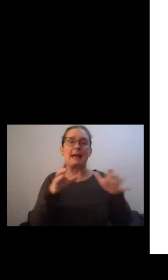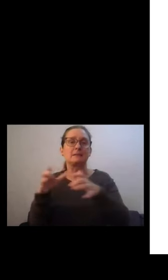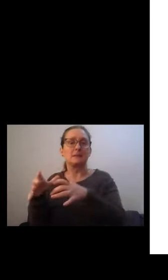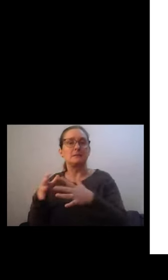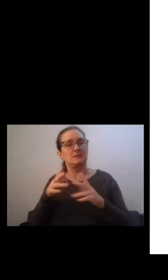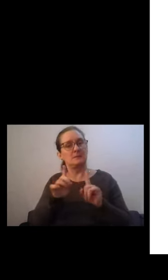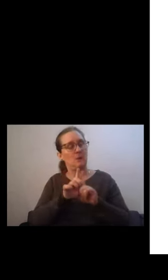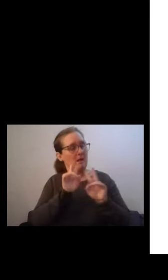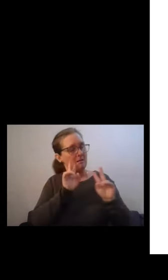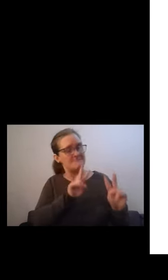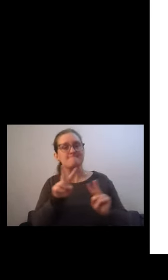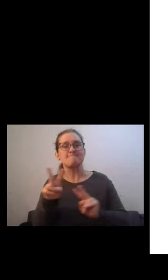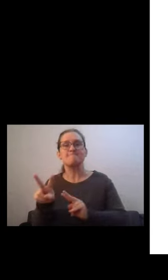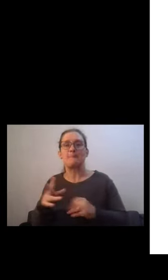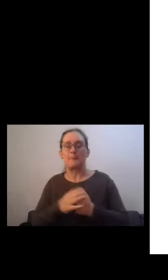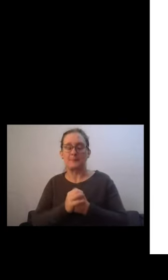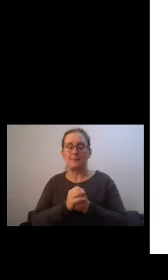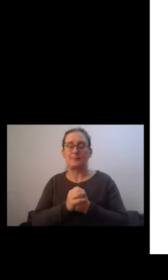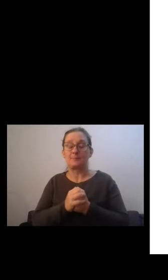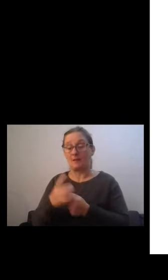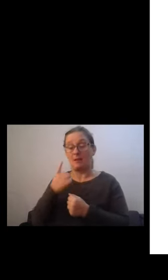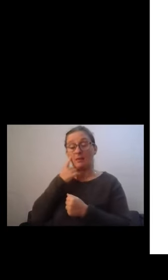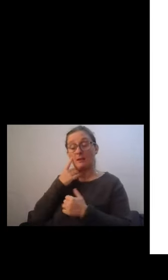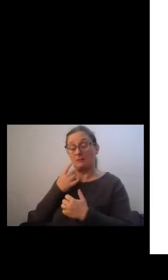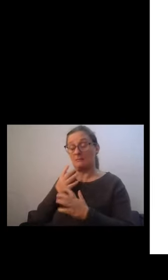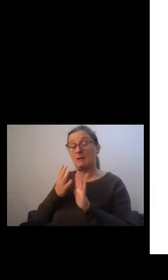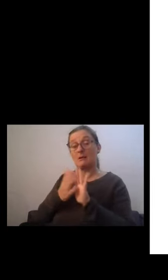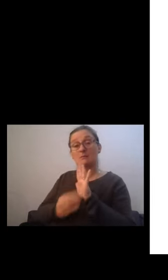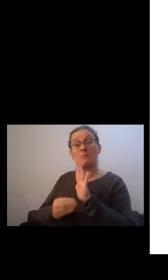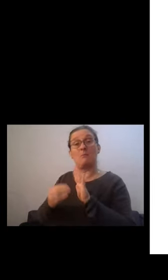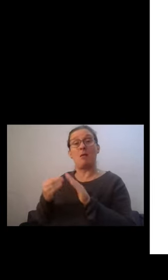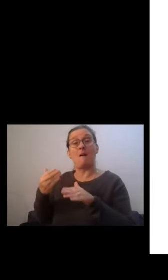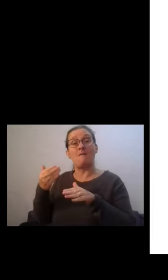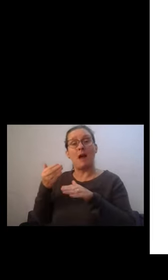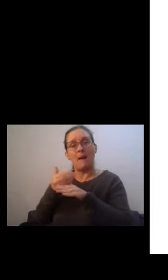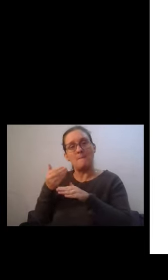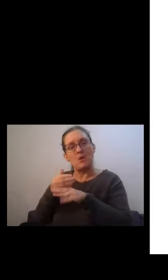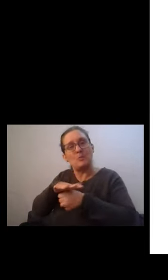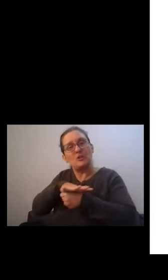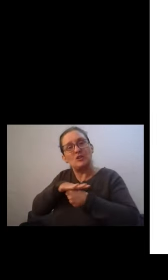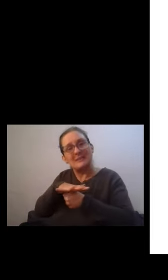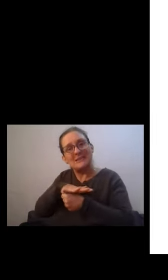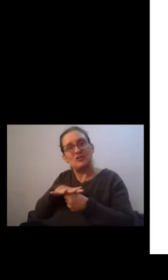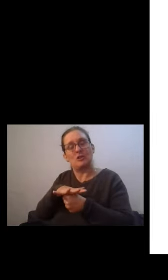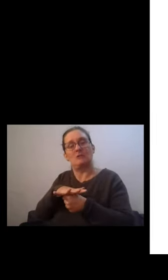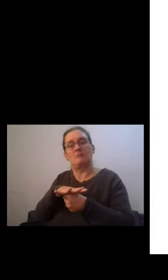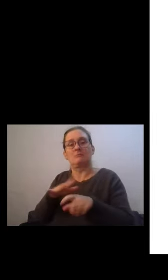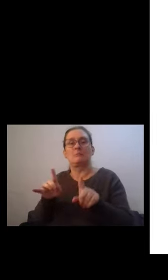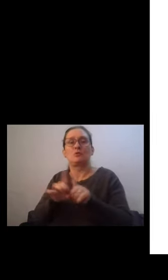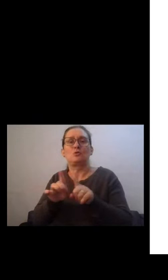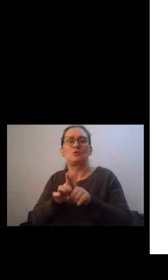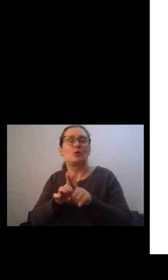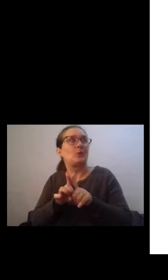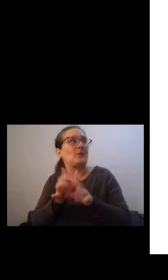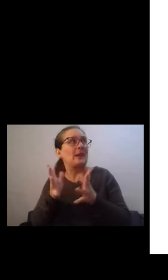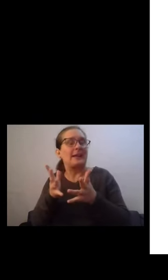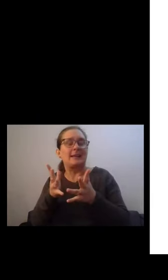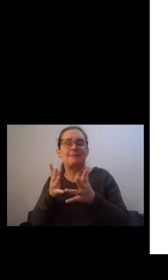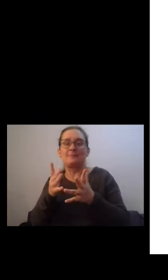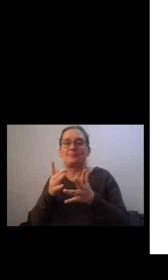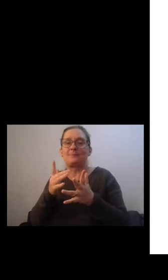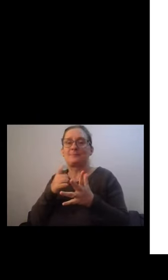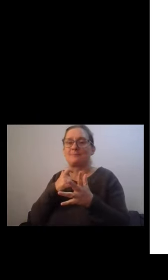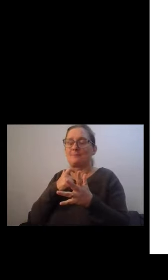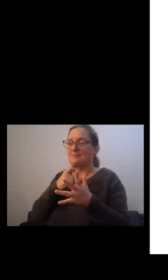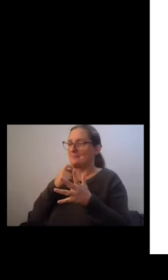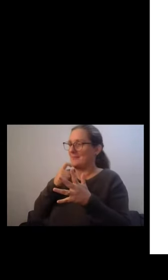I think it's just an example of the employment conditions that we, it comes also back to the identity and the culture shift. You know, we have created